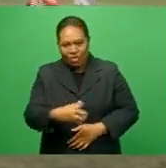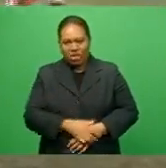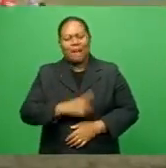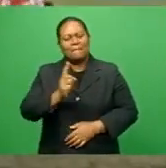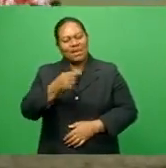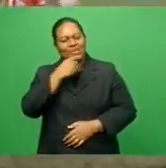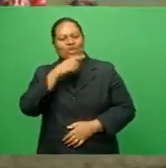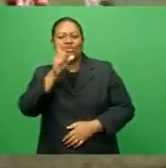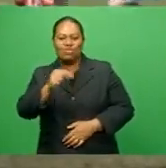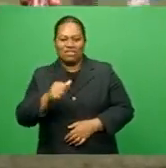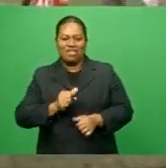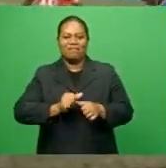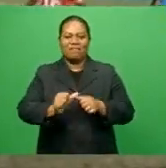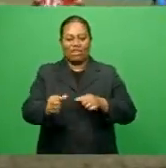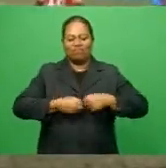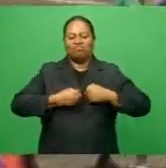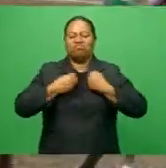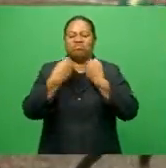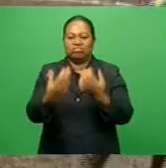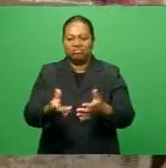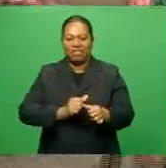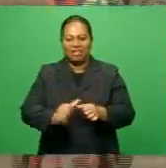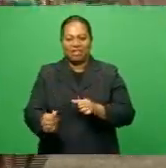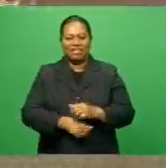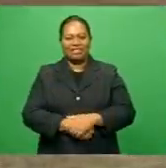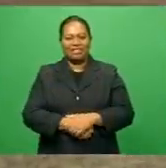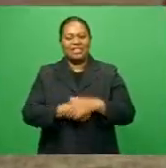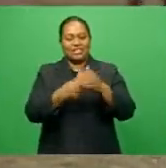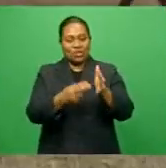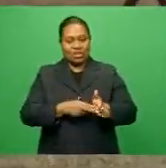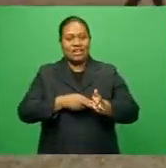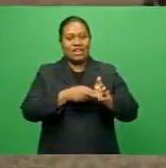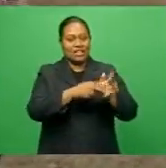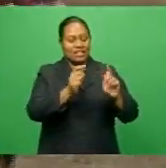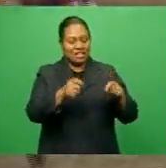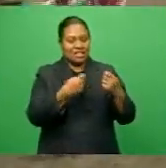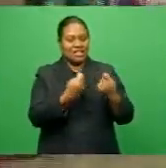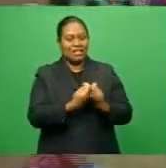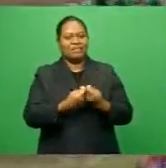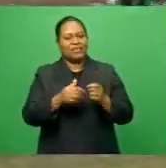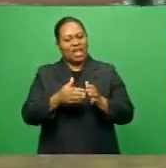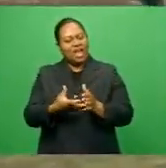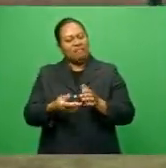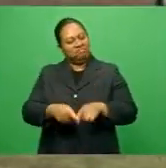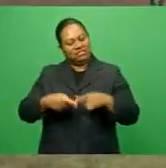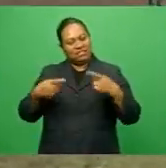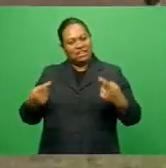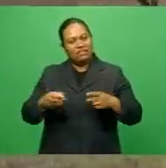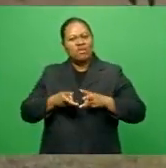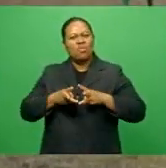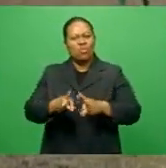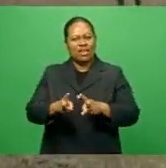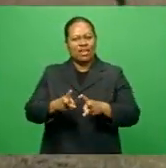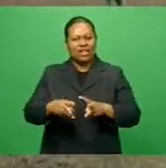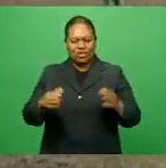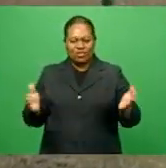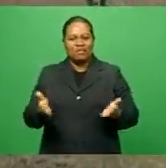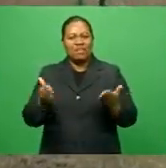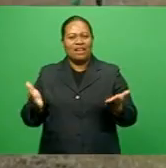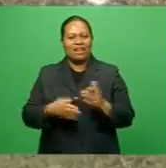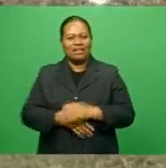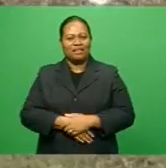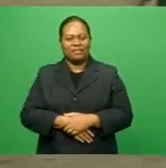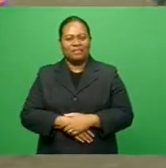their best to give their best in this condition. Nandi, on the other hand, will have a different approach to the game. Head coach Kamal